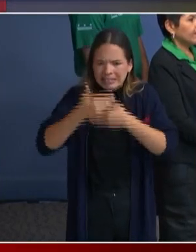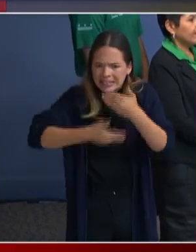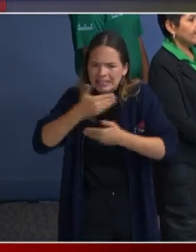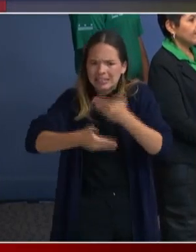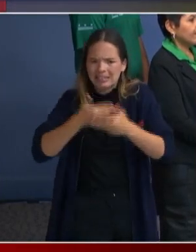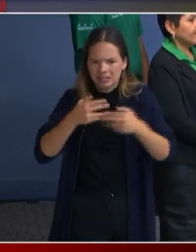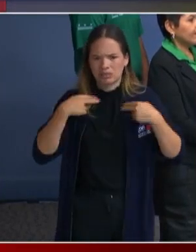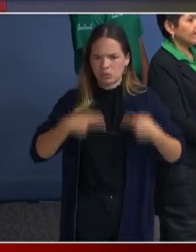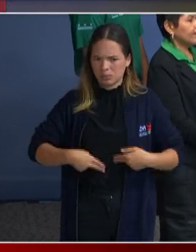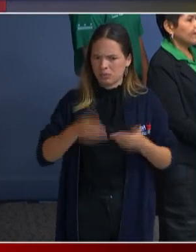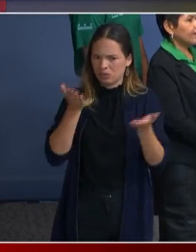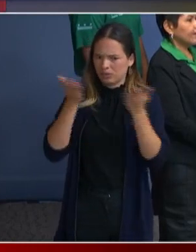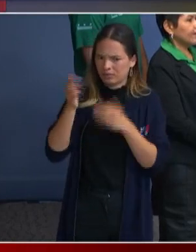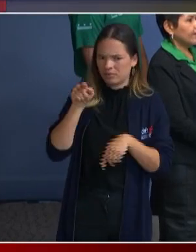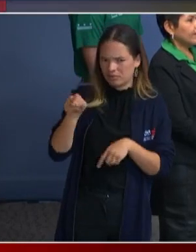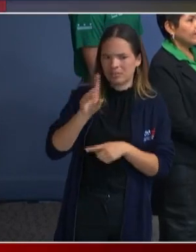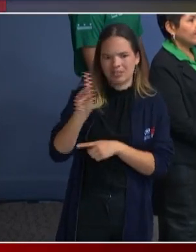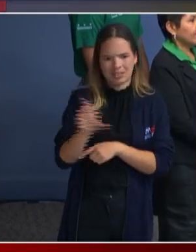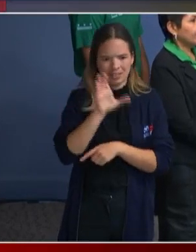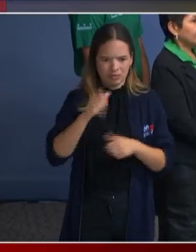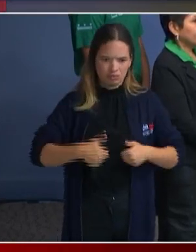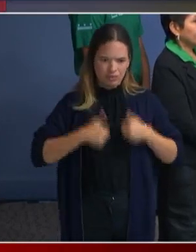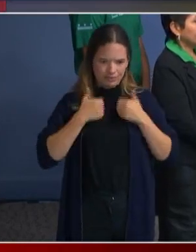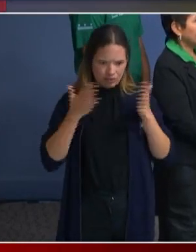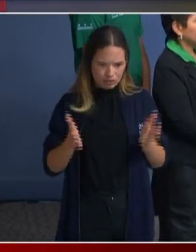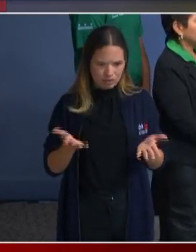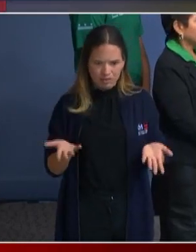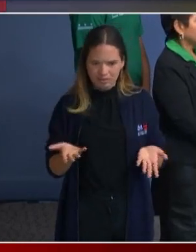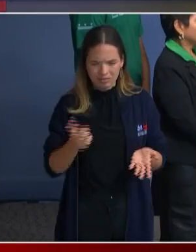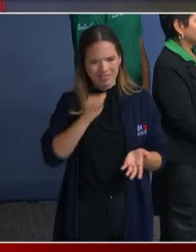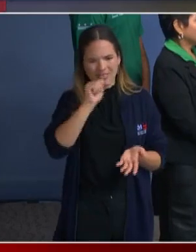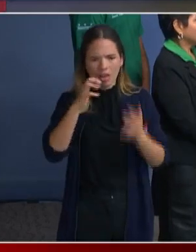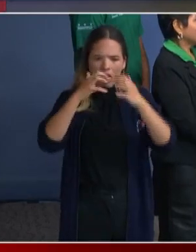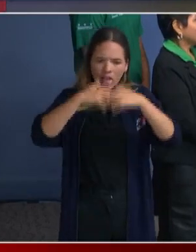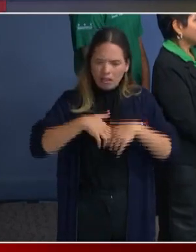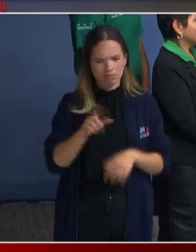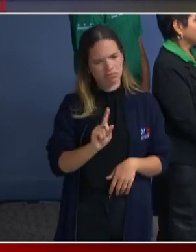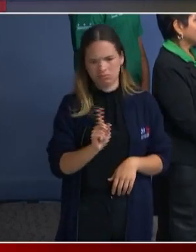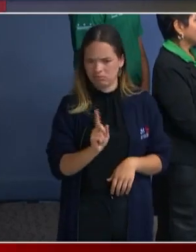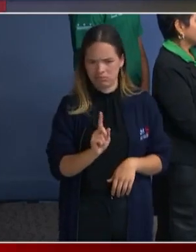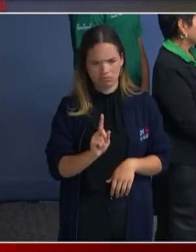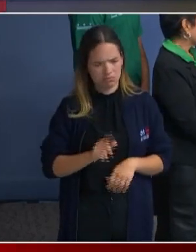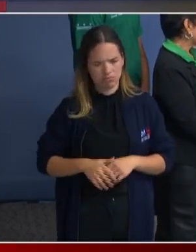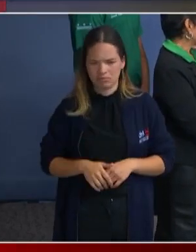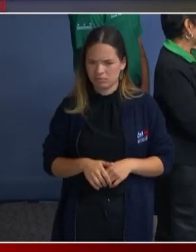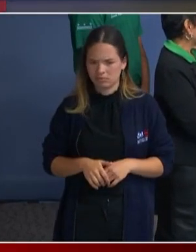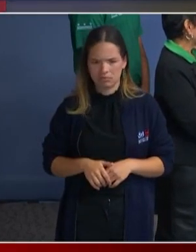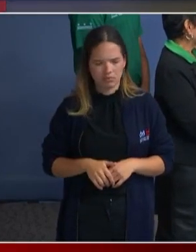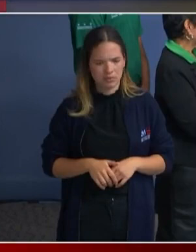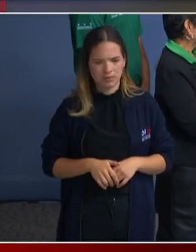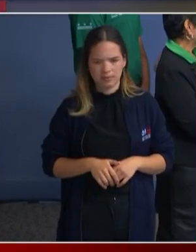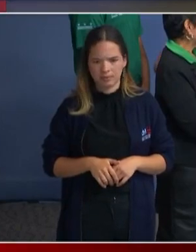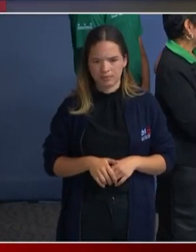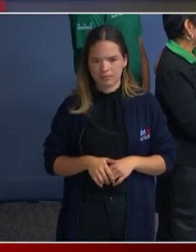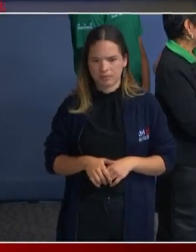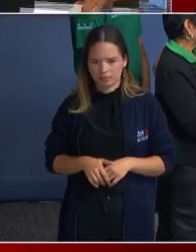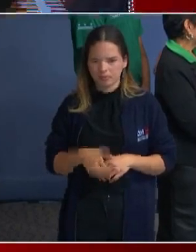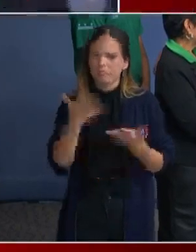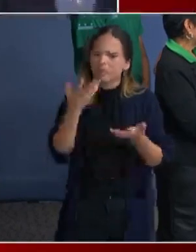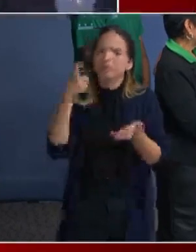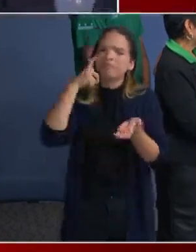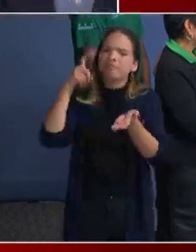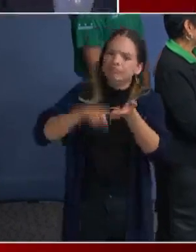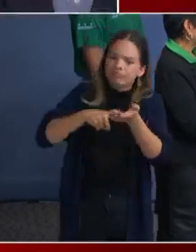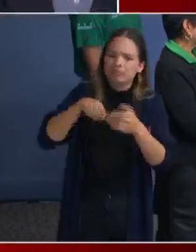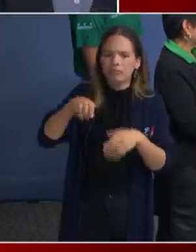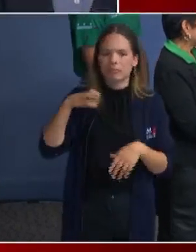is not broken. So with that, I want to acknowledge Councilmember Nadeau and we can take a